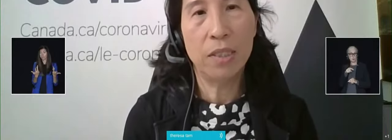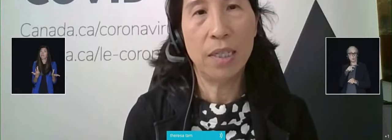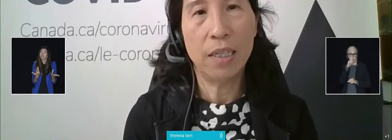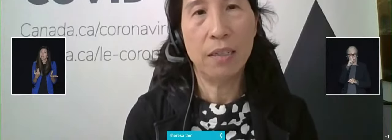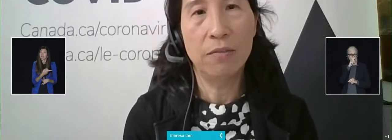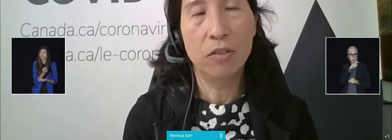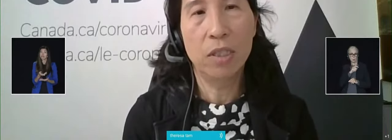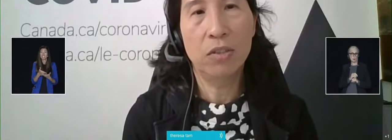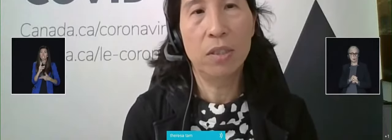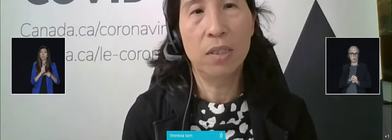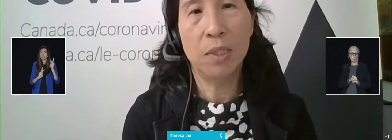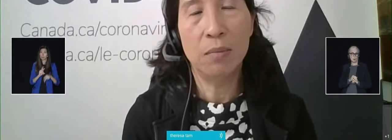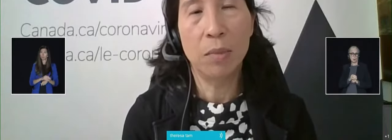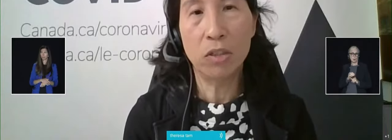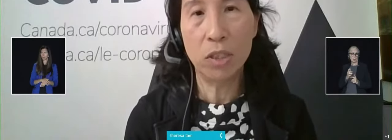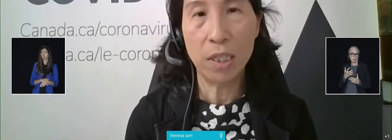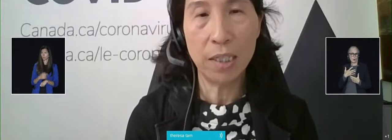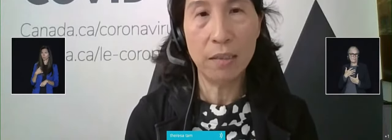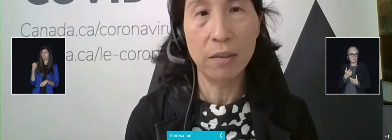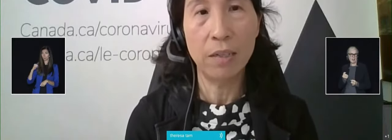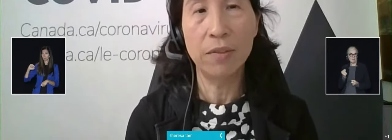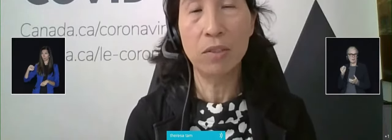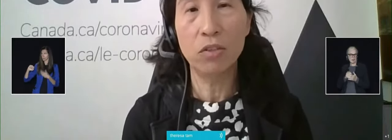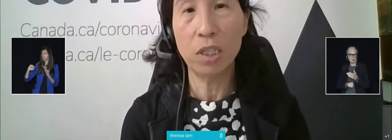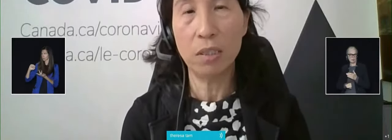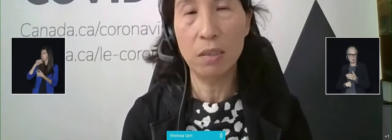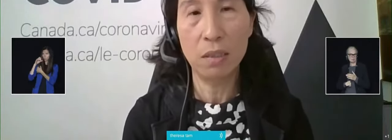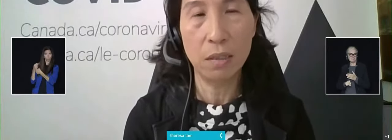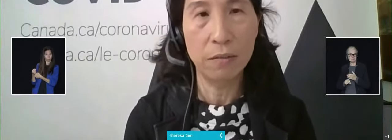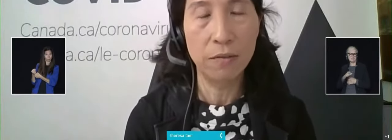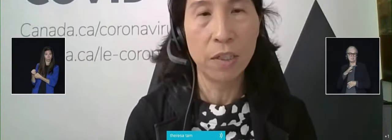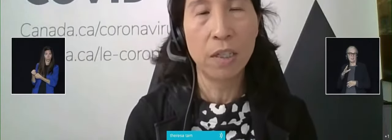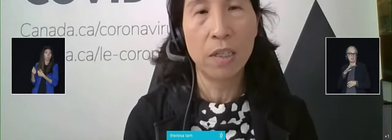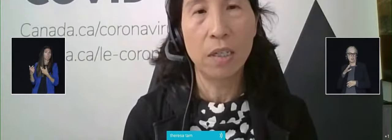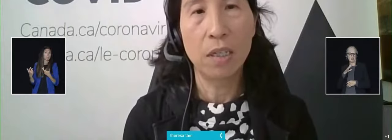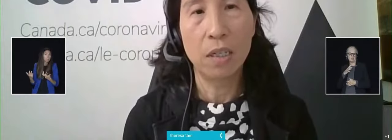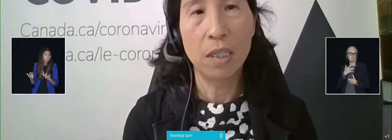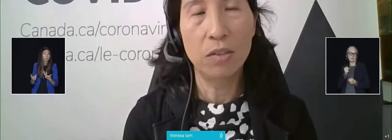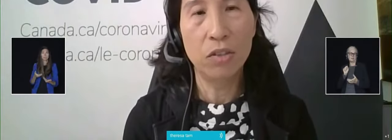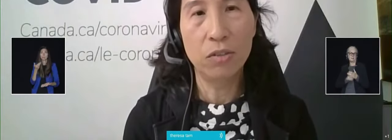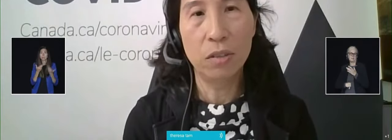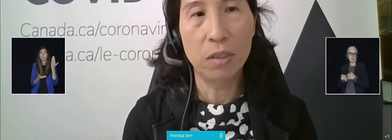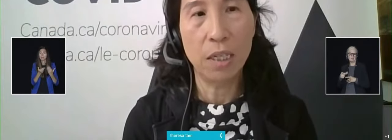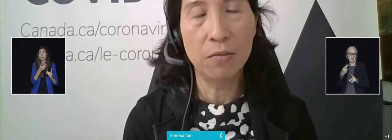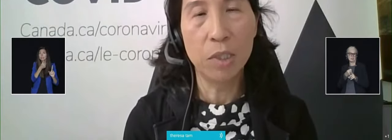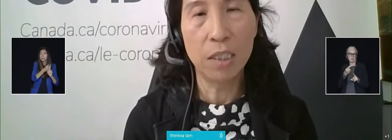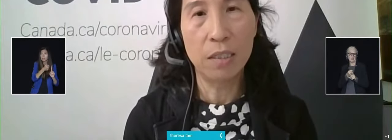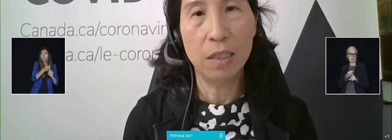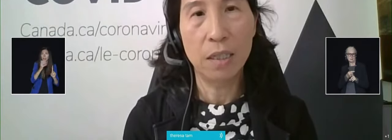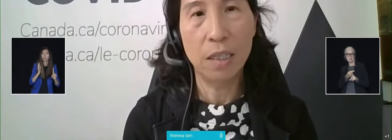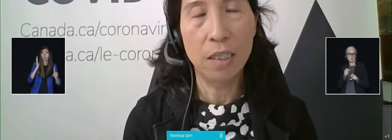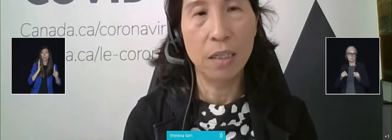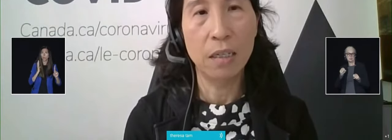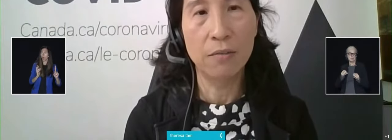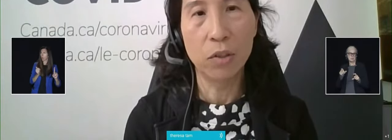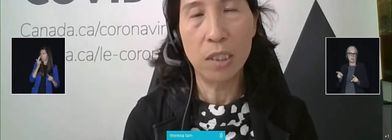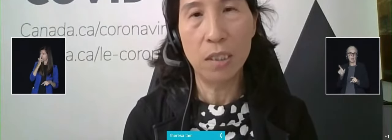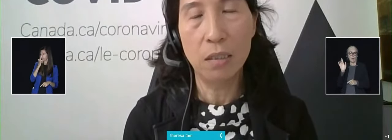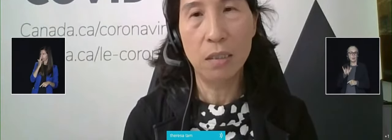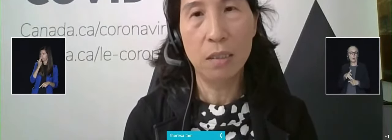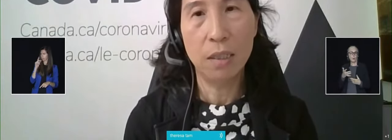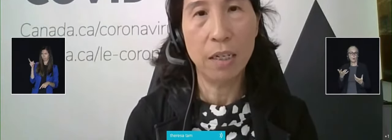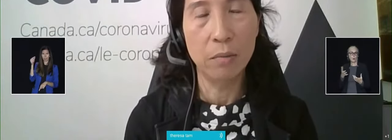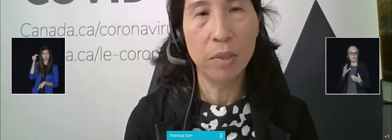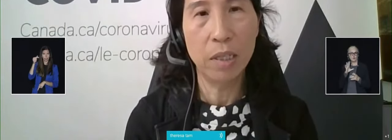Populations that have traditionally been marginalized or have this trust of institutions or governments need other